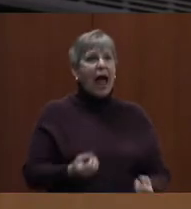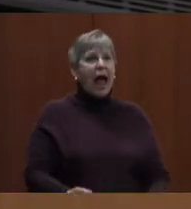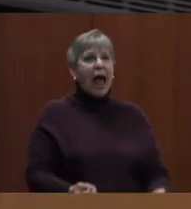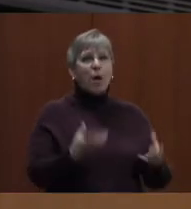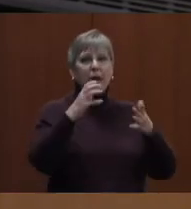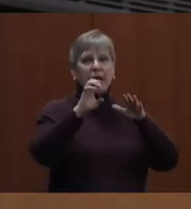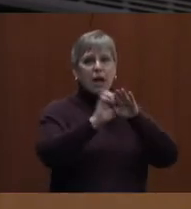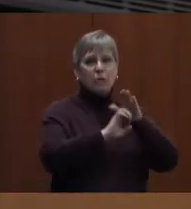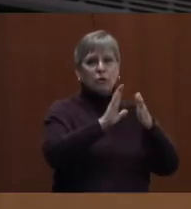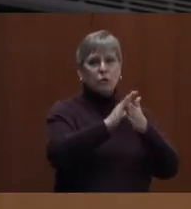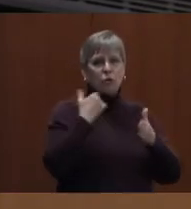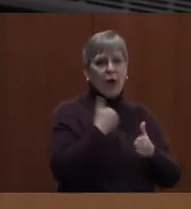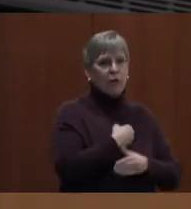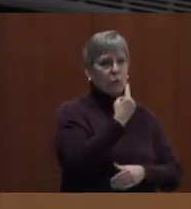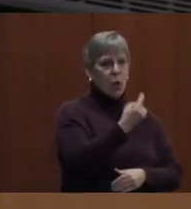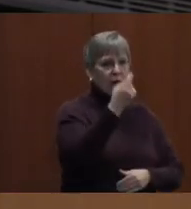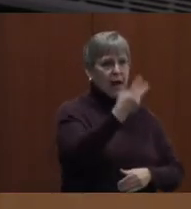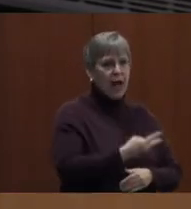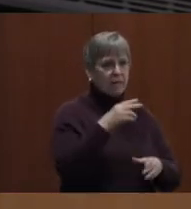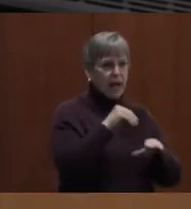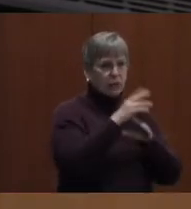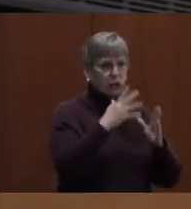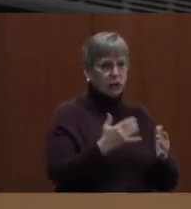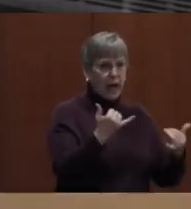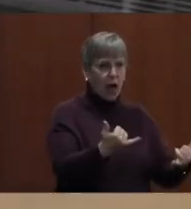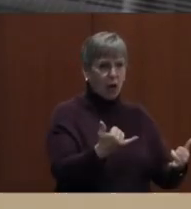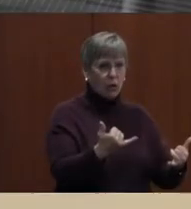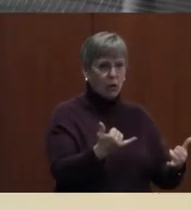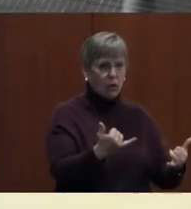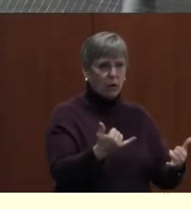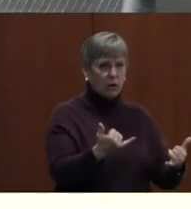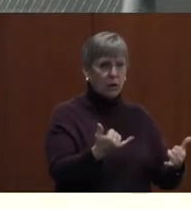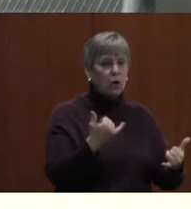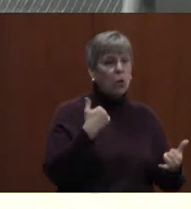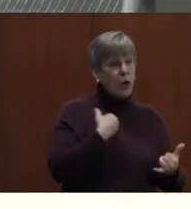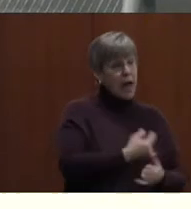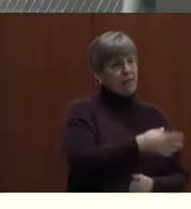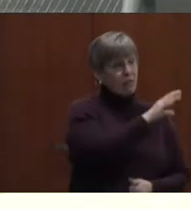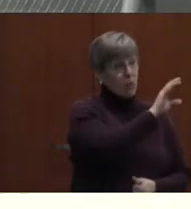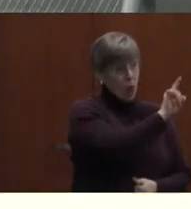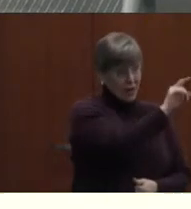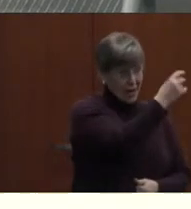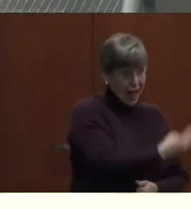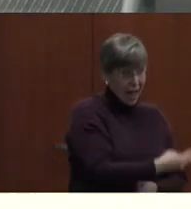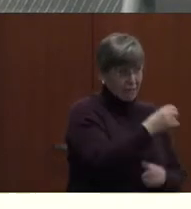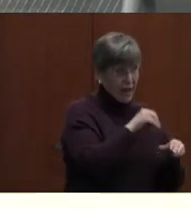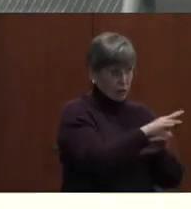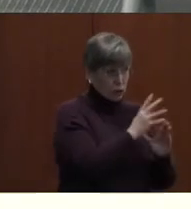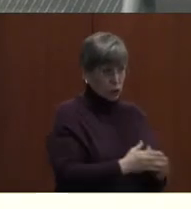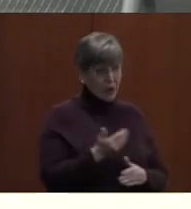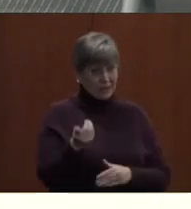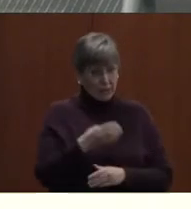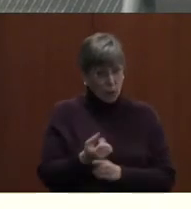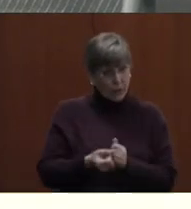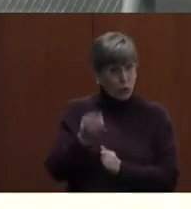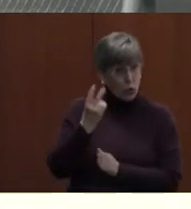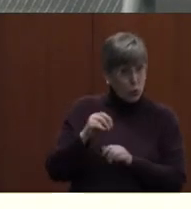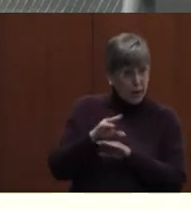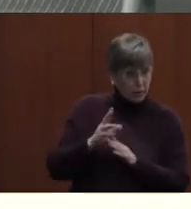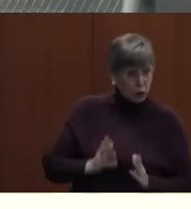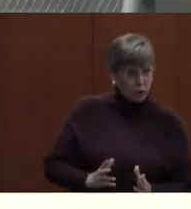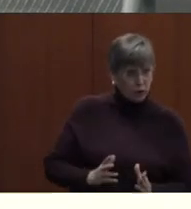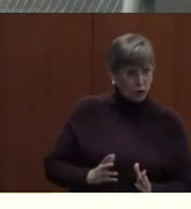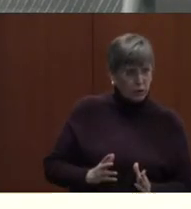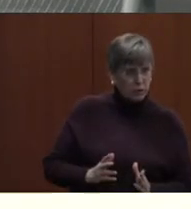counselors at right now? We have none that have one and a half counselors. We have several that have two counselors at them.